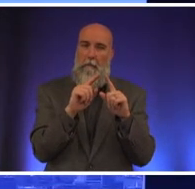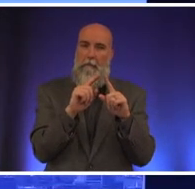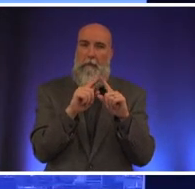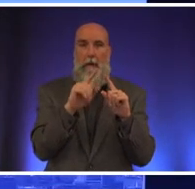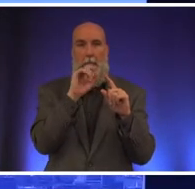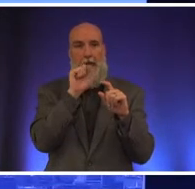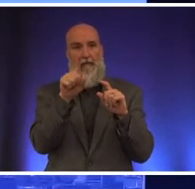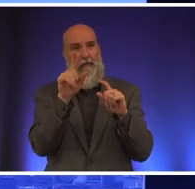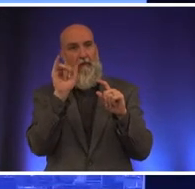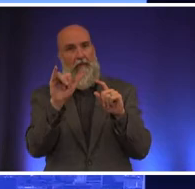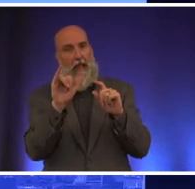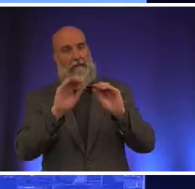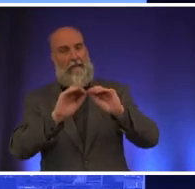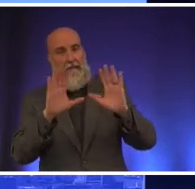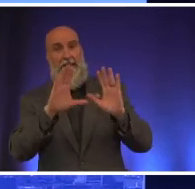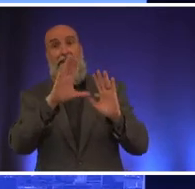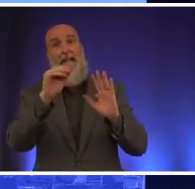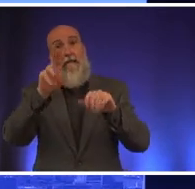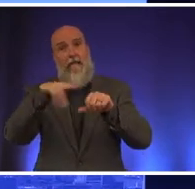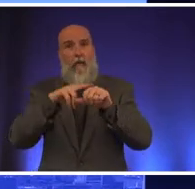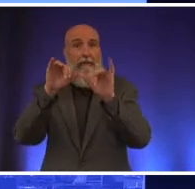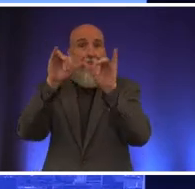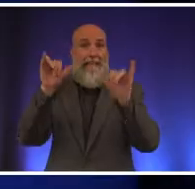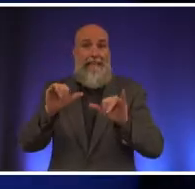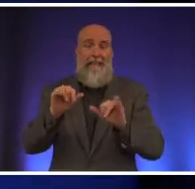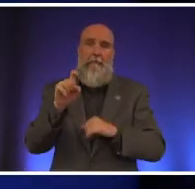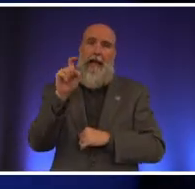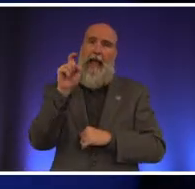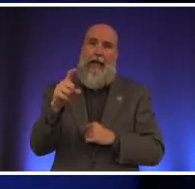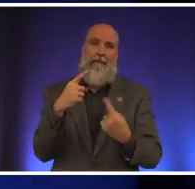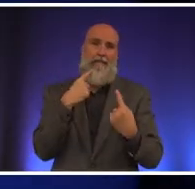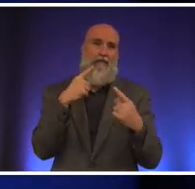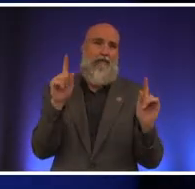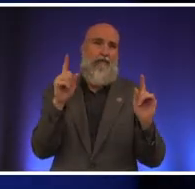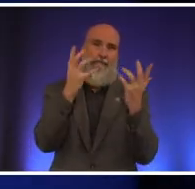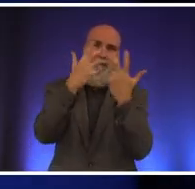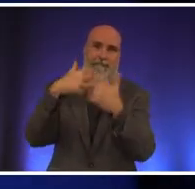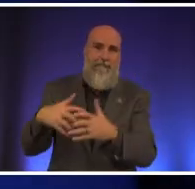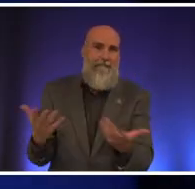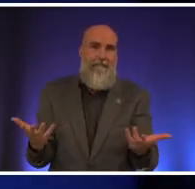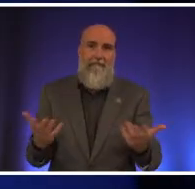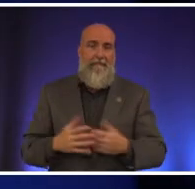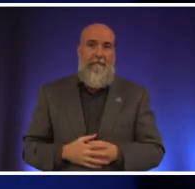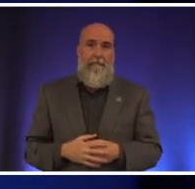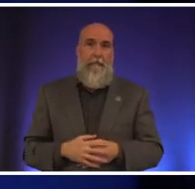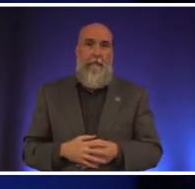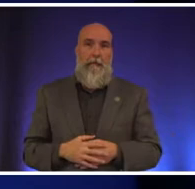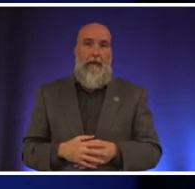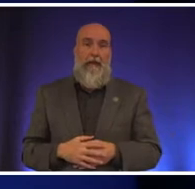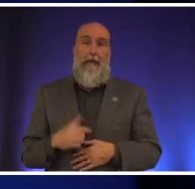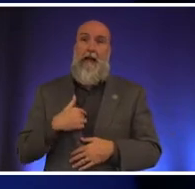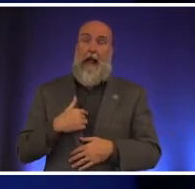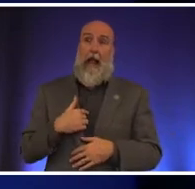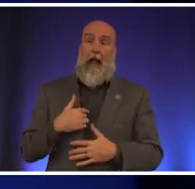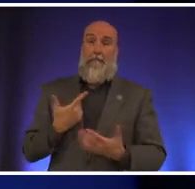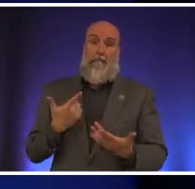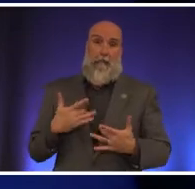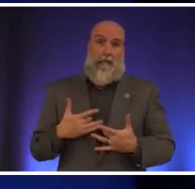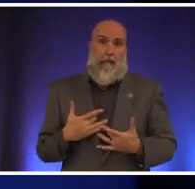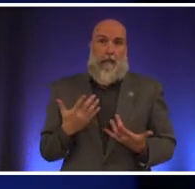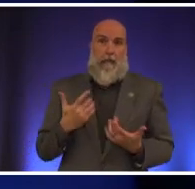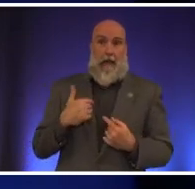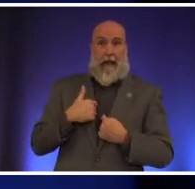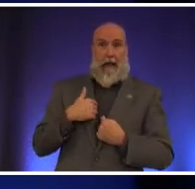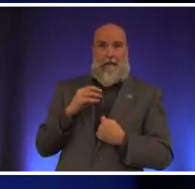that transparent and of course the system has to work um i'm pleased that i was the mayor that we